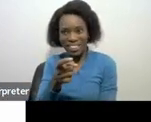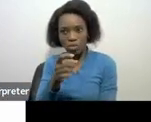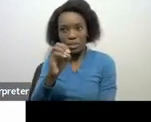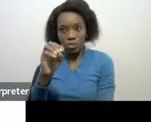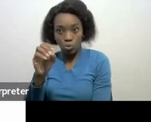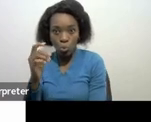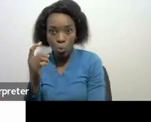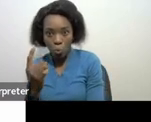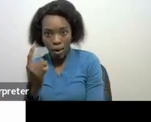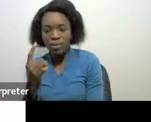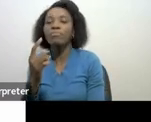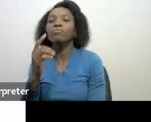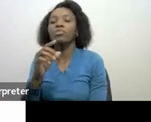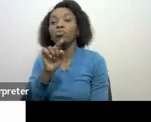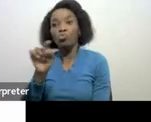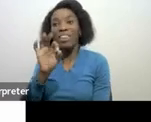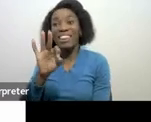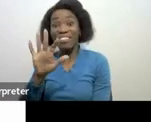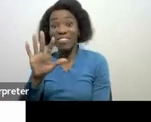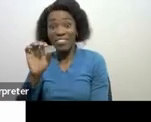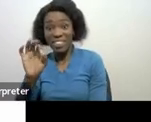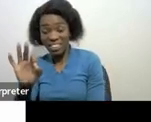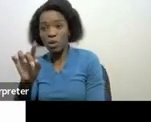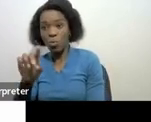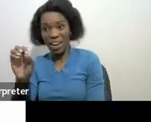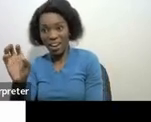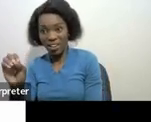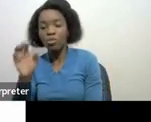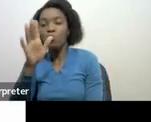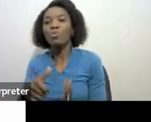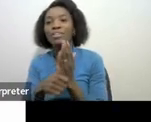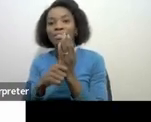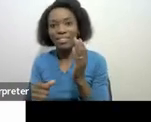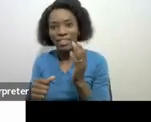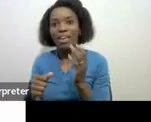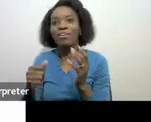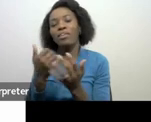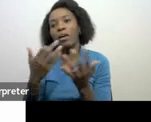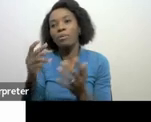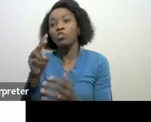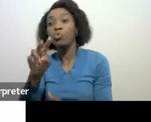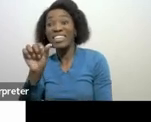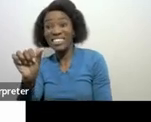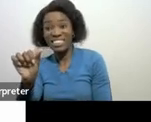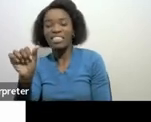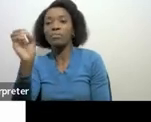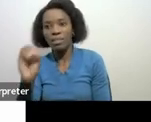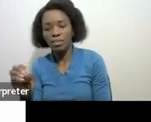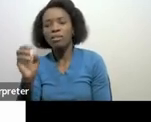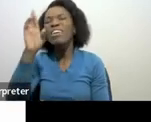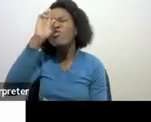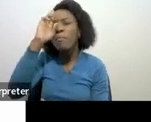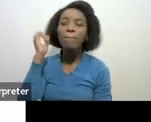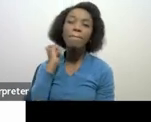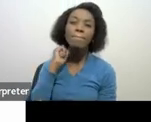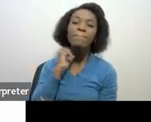taxed at 26% but what you need to keep in mind is that there's a certain calculation which takes place especially with the one which I've showed